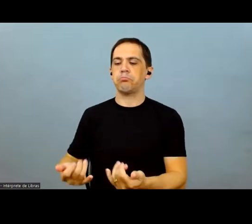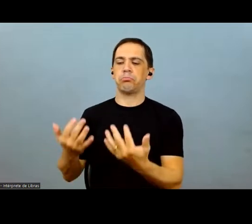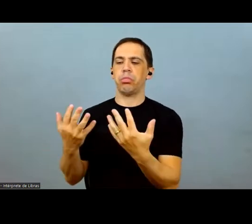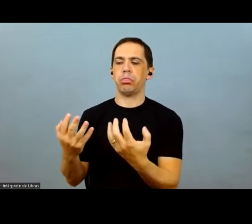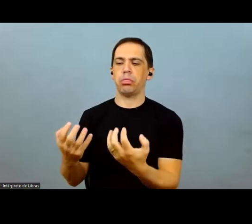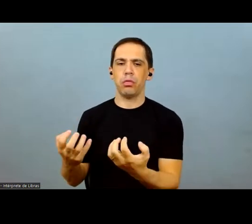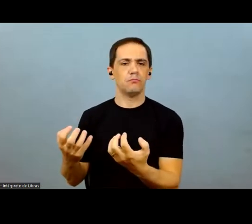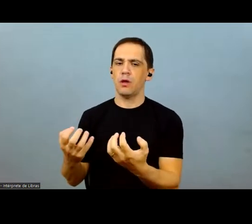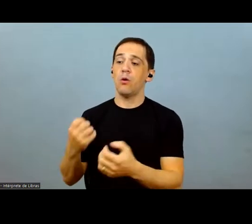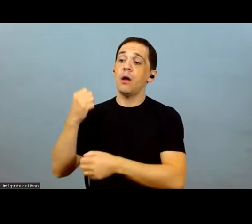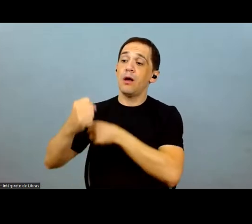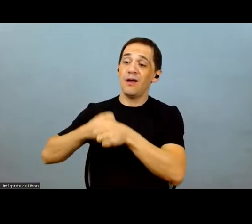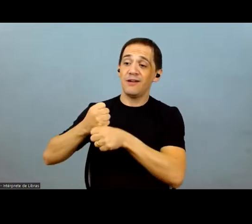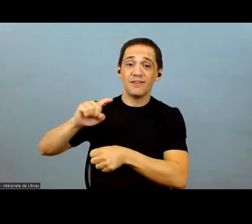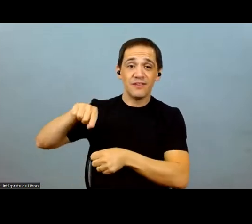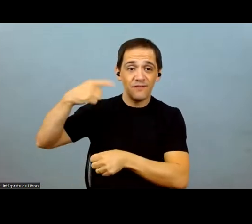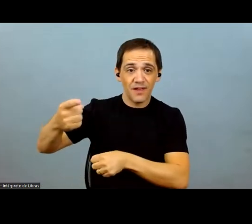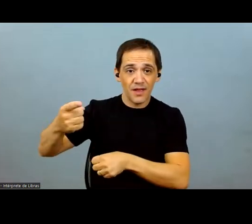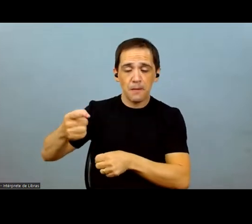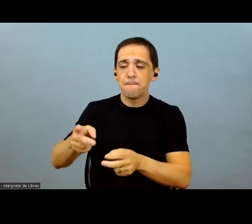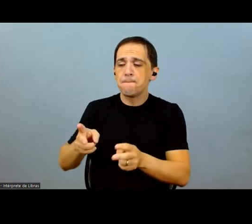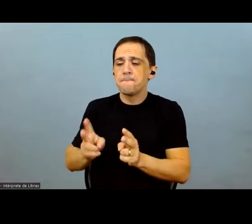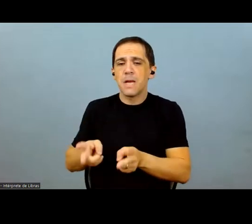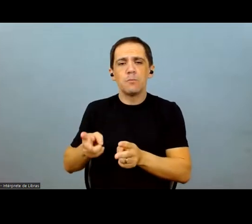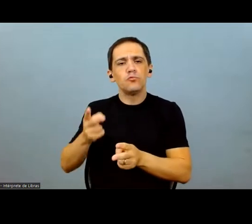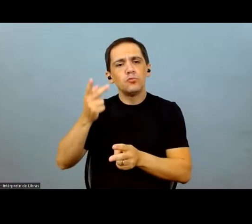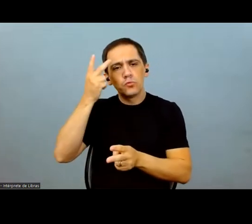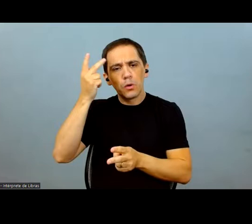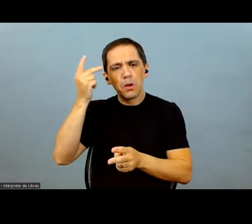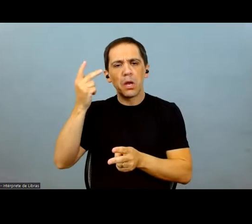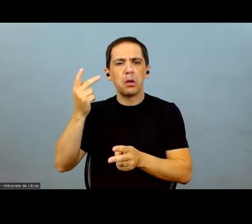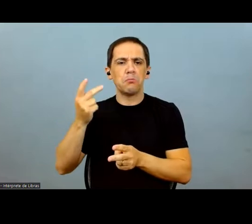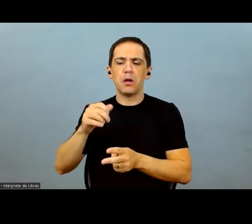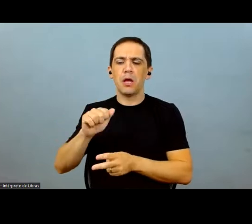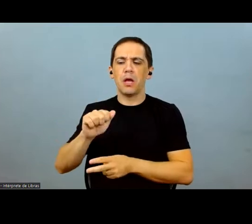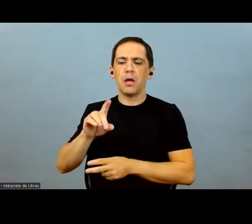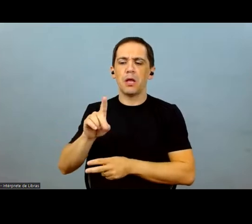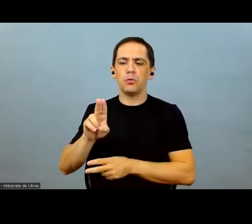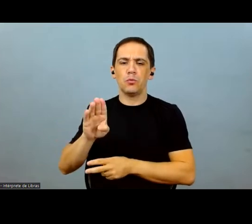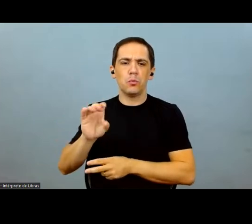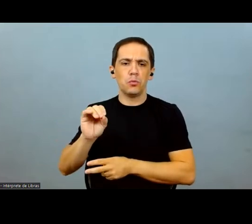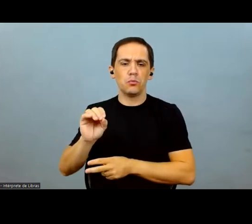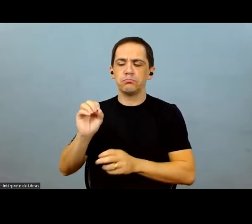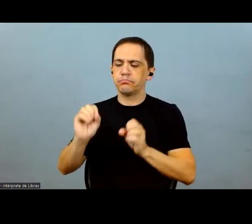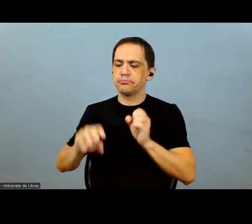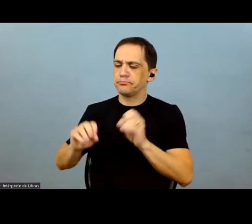and our, and maybe next year we'll be able to use fertilizer as usual.